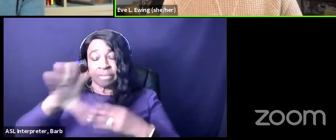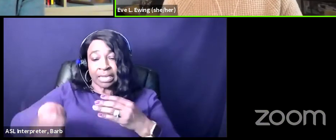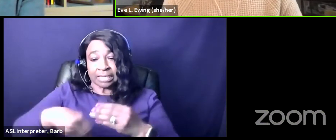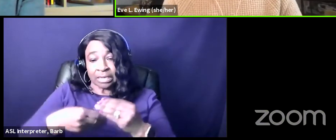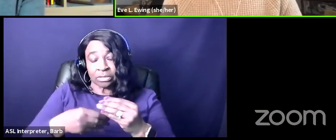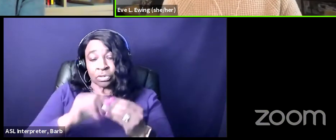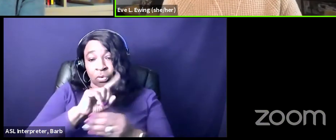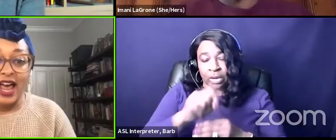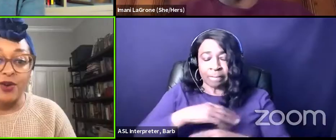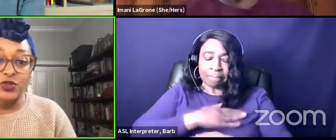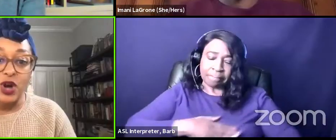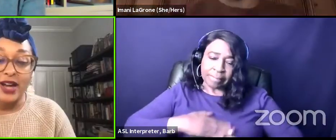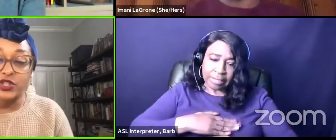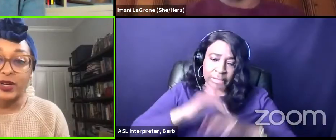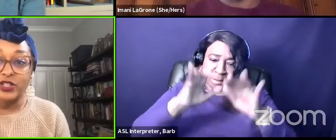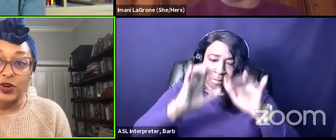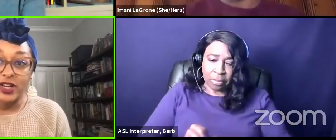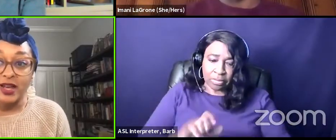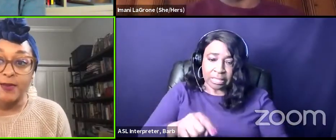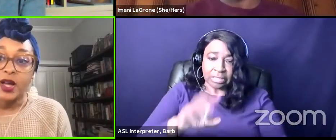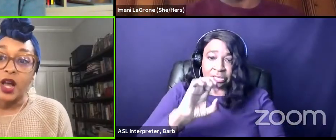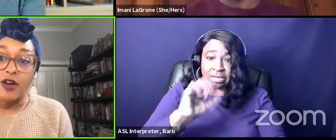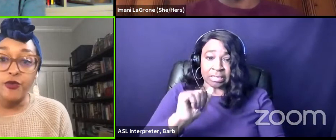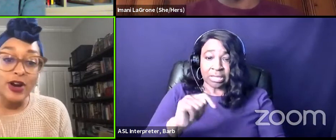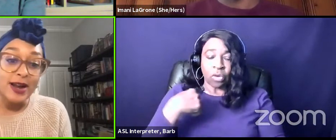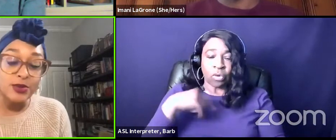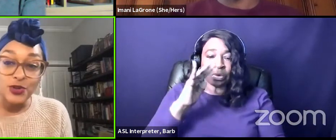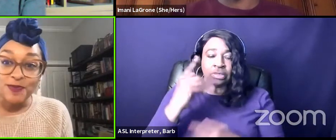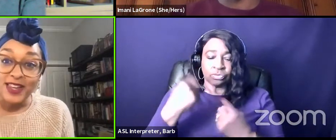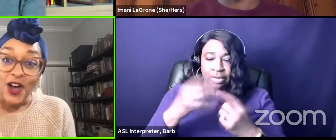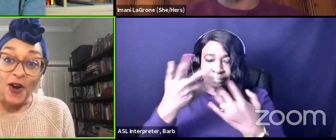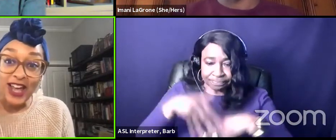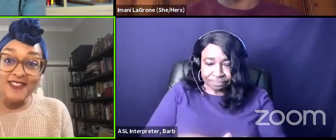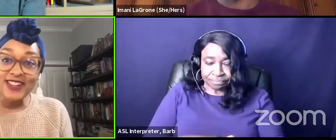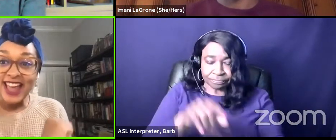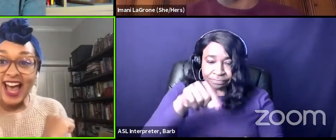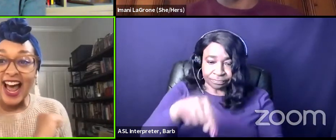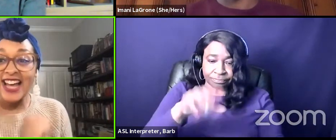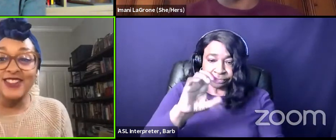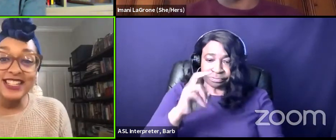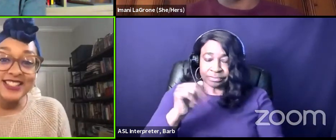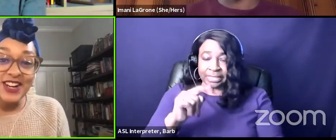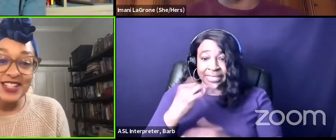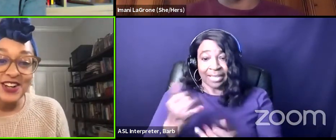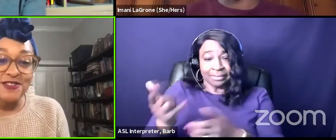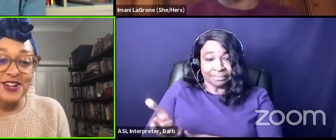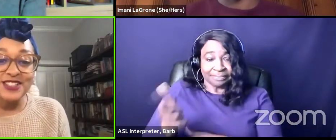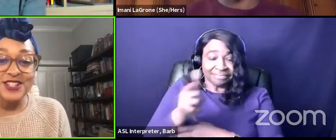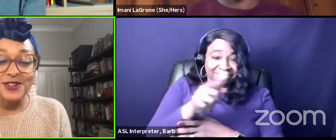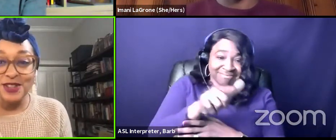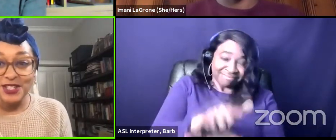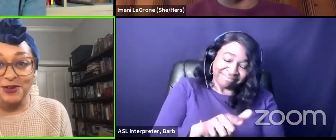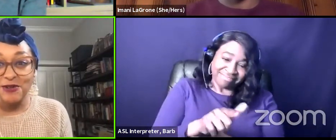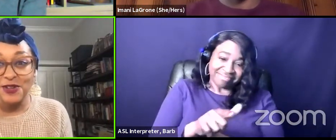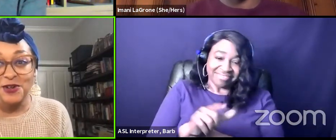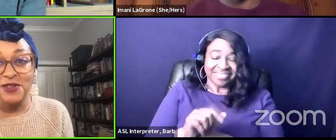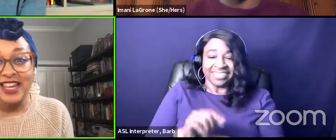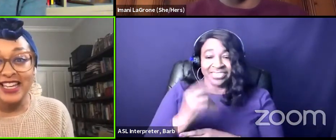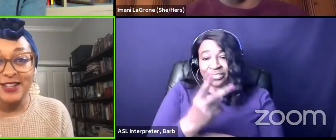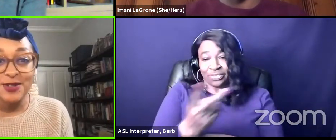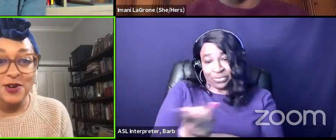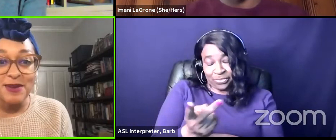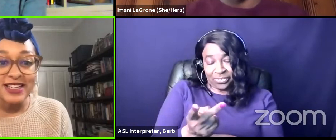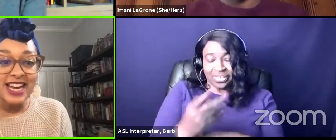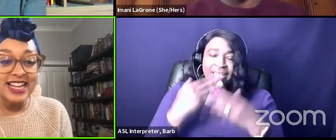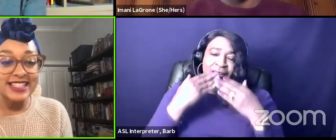post them in the chat and we'll try to integrate them if we're able to okay with that i'm gonna turn it over to the two of you